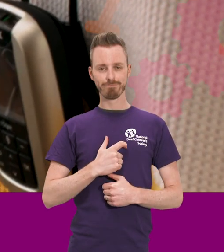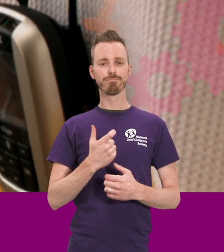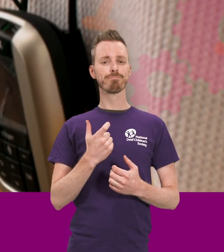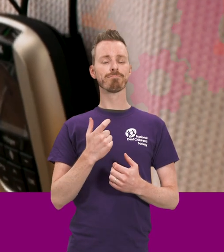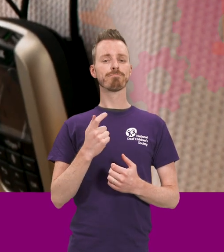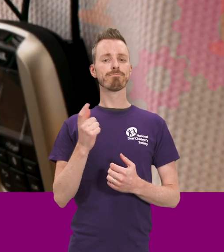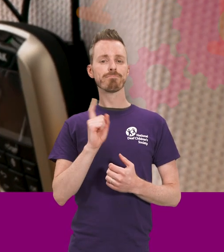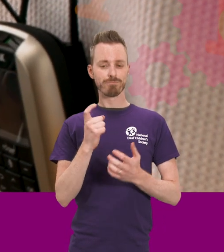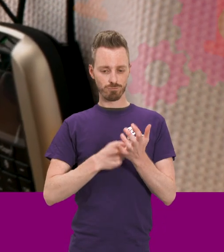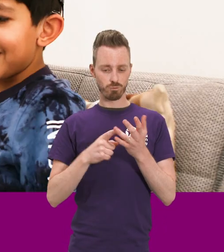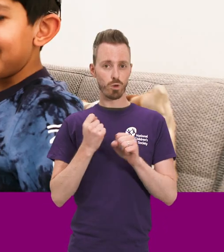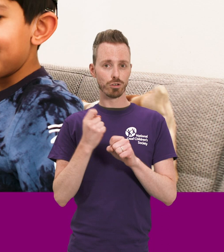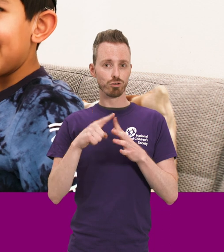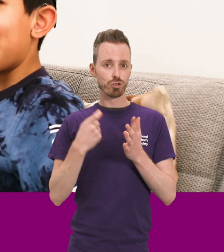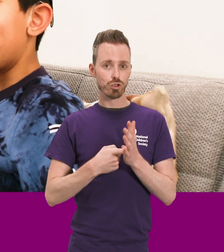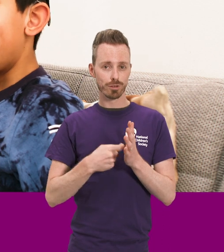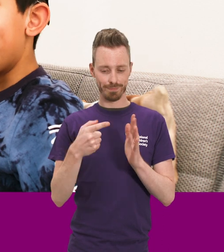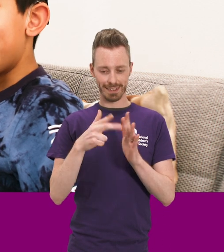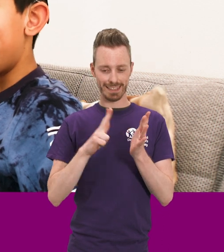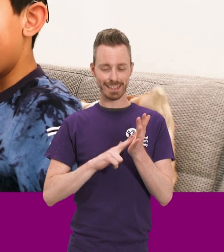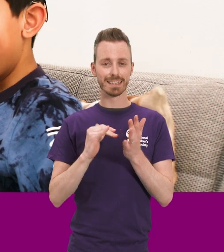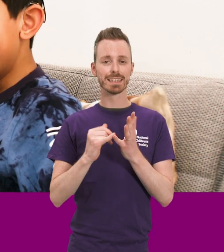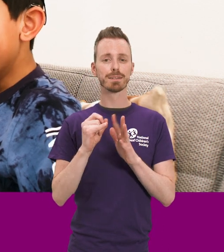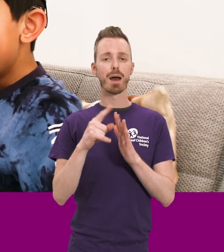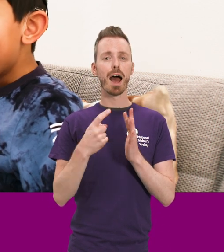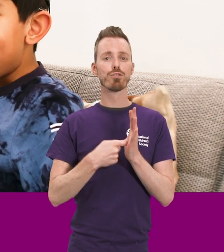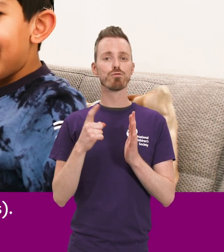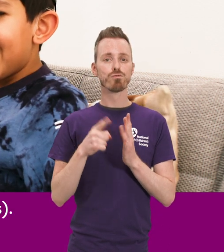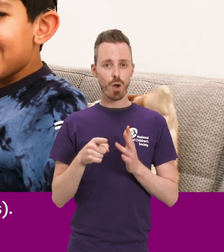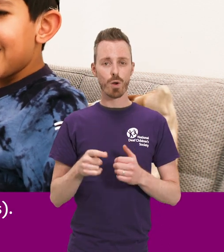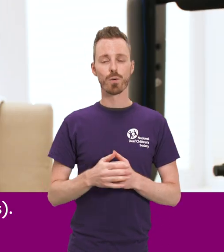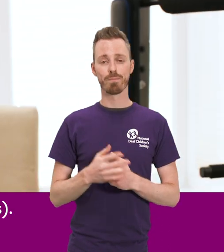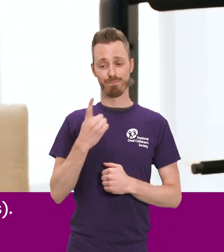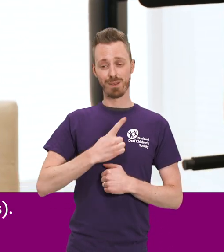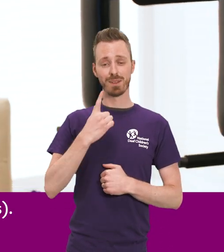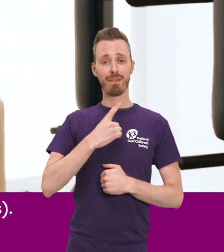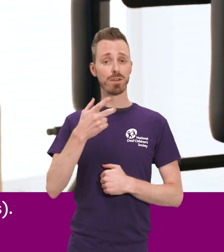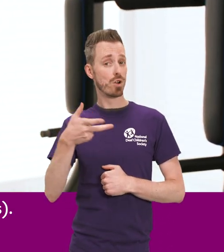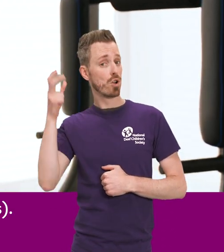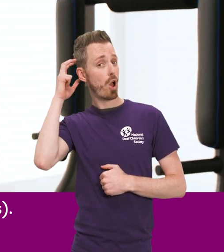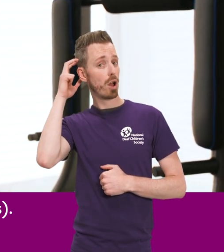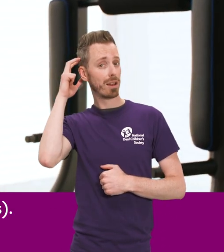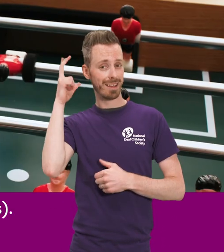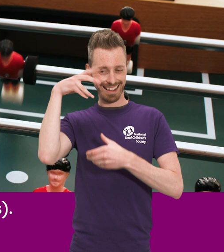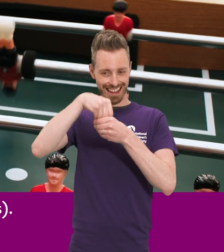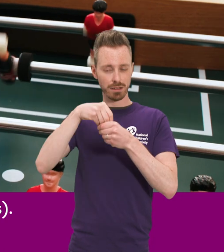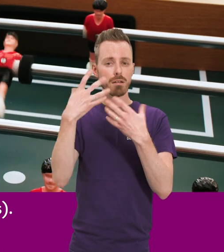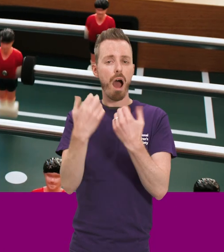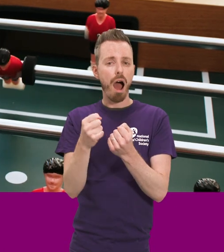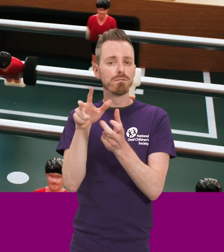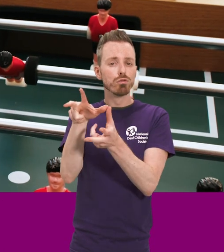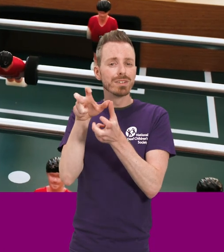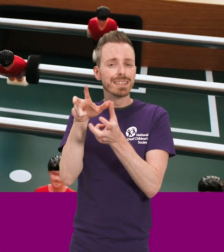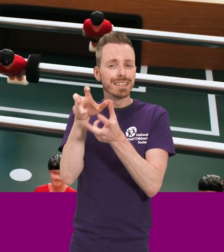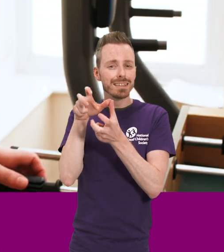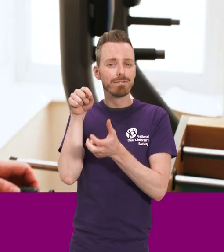So the radio aid is called Roger Inspire and I have receivers in my cochlears.